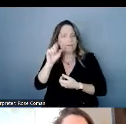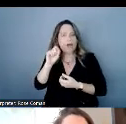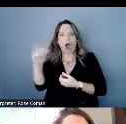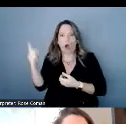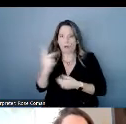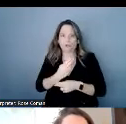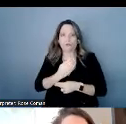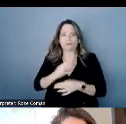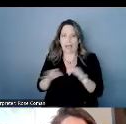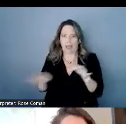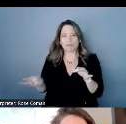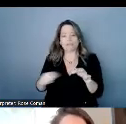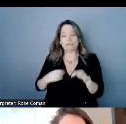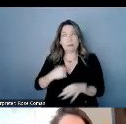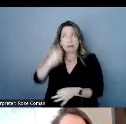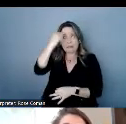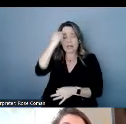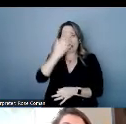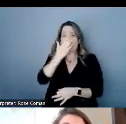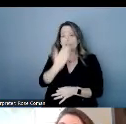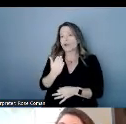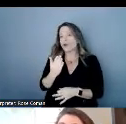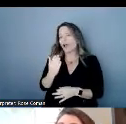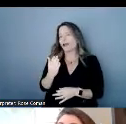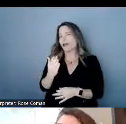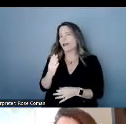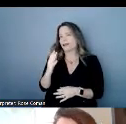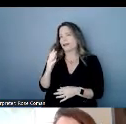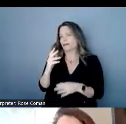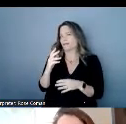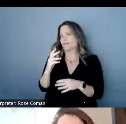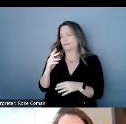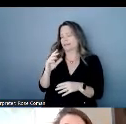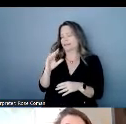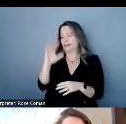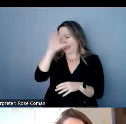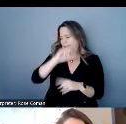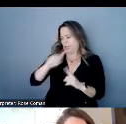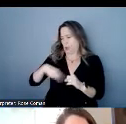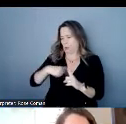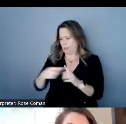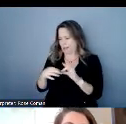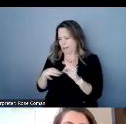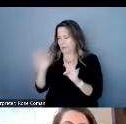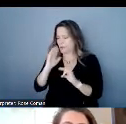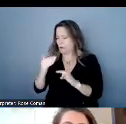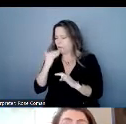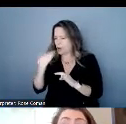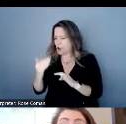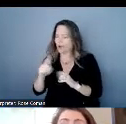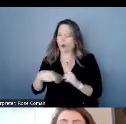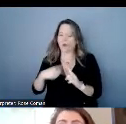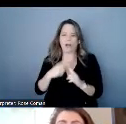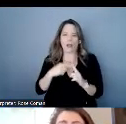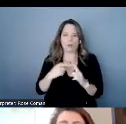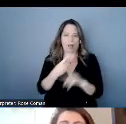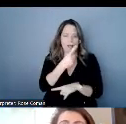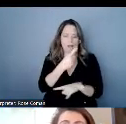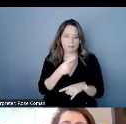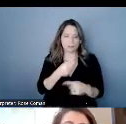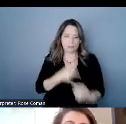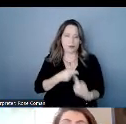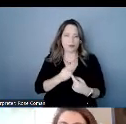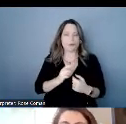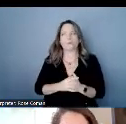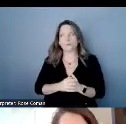good at guessing when some of these captions are going to be good and when they're going to struggle i was watching a webinar where